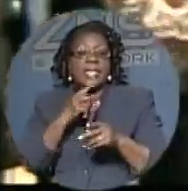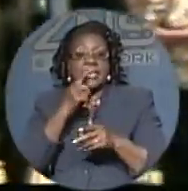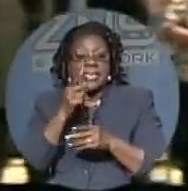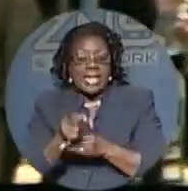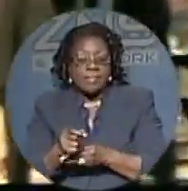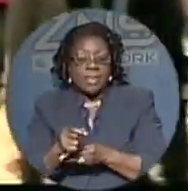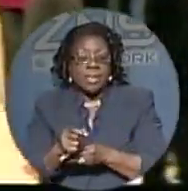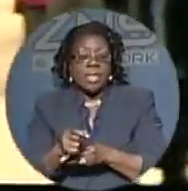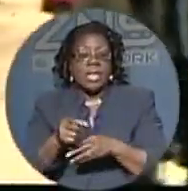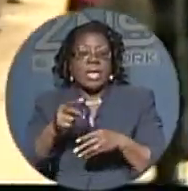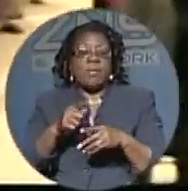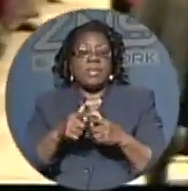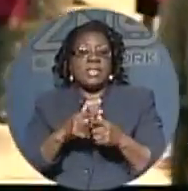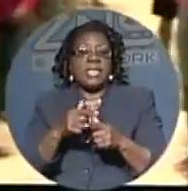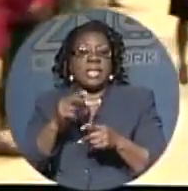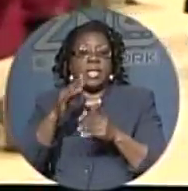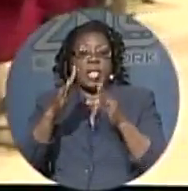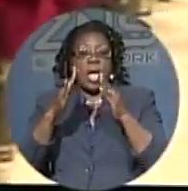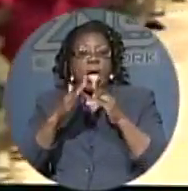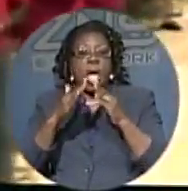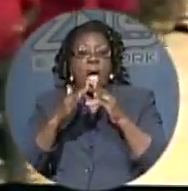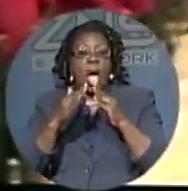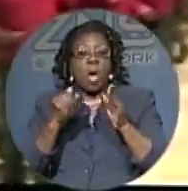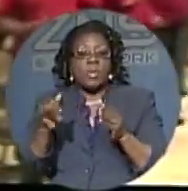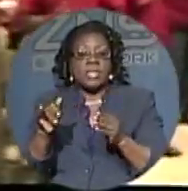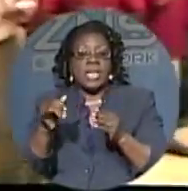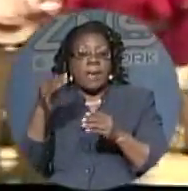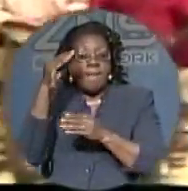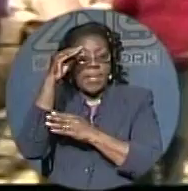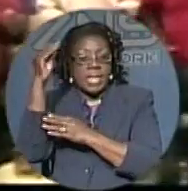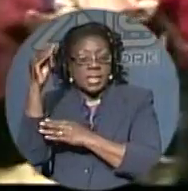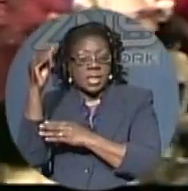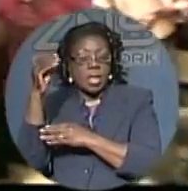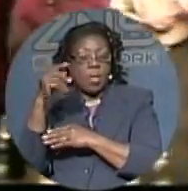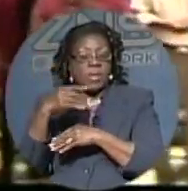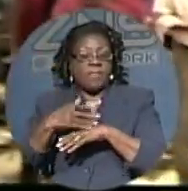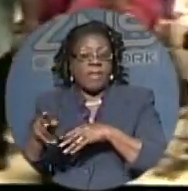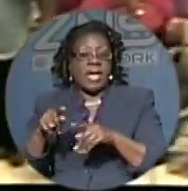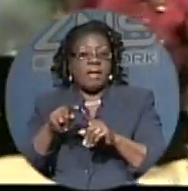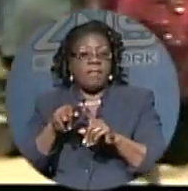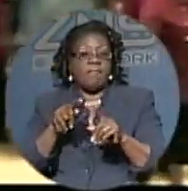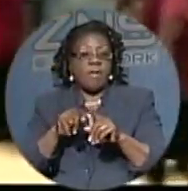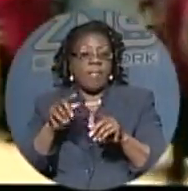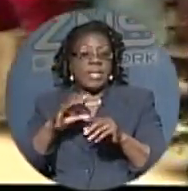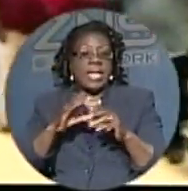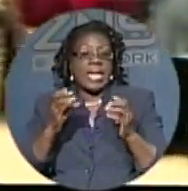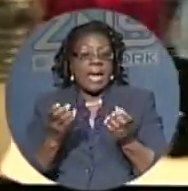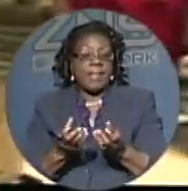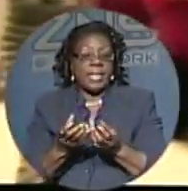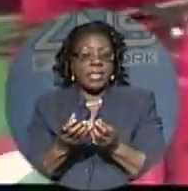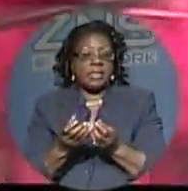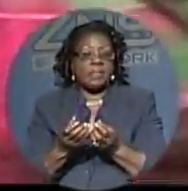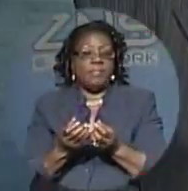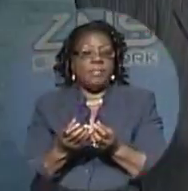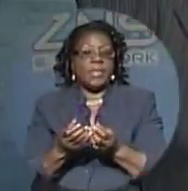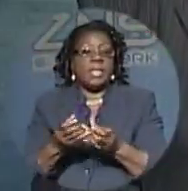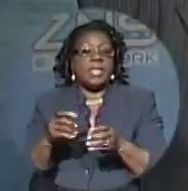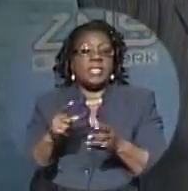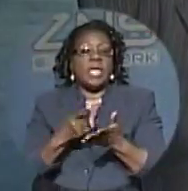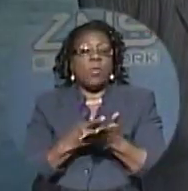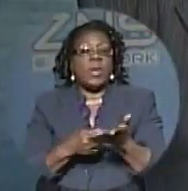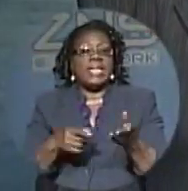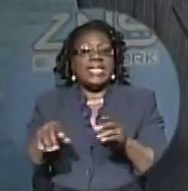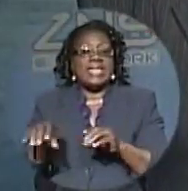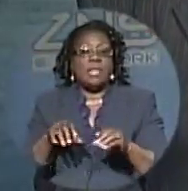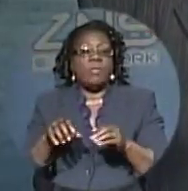housing minister was fired from the Cabinet. The Prime Minister said what he did wasn't personal, but he did what any Prime Minister worth his salt